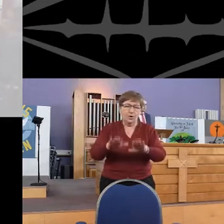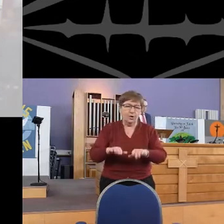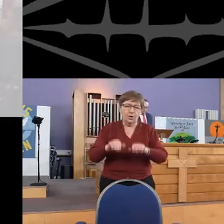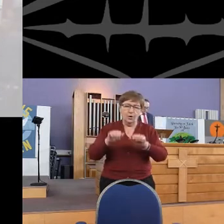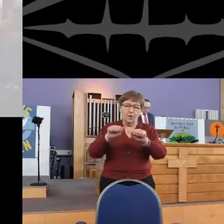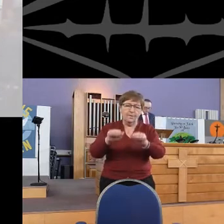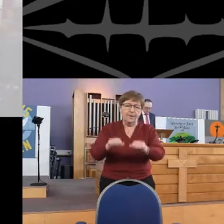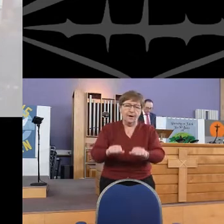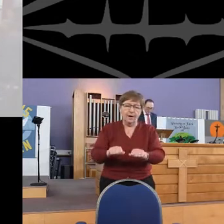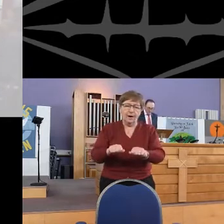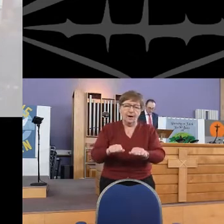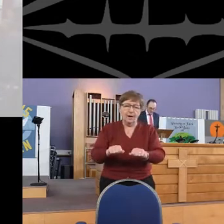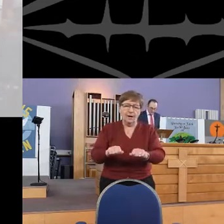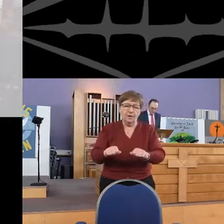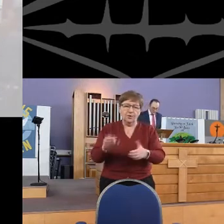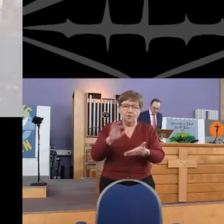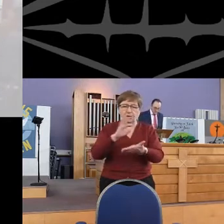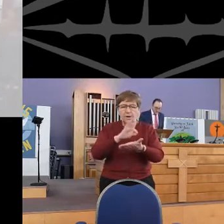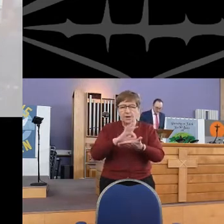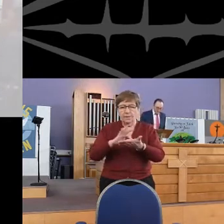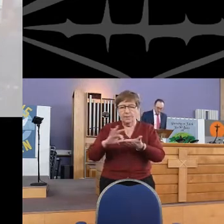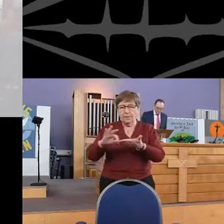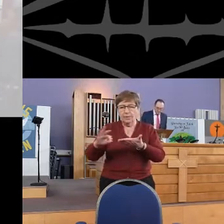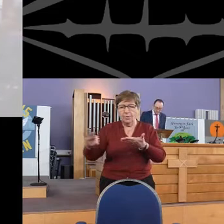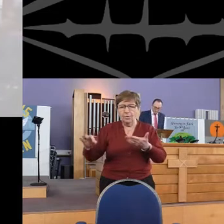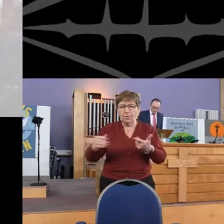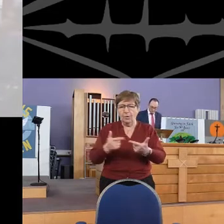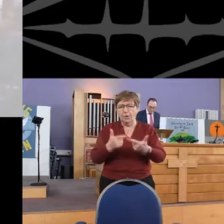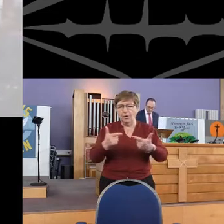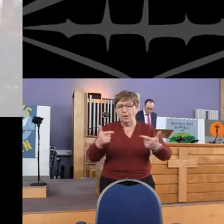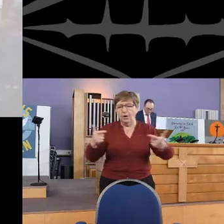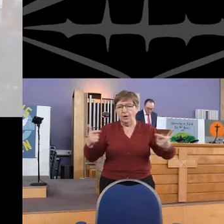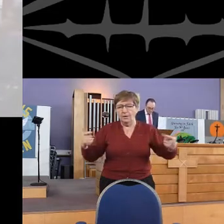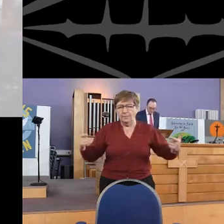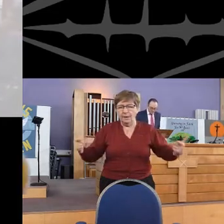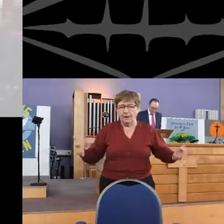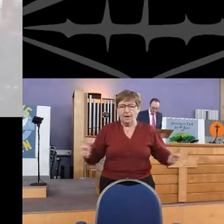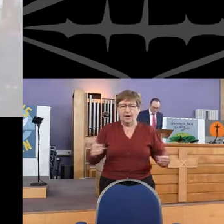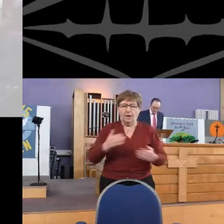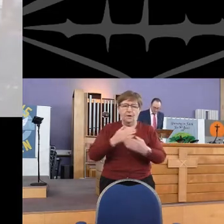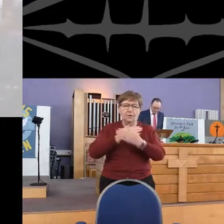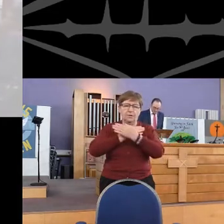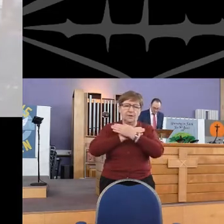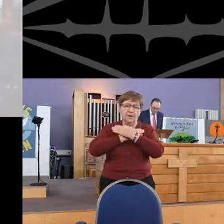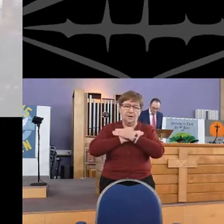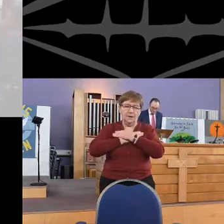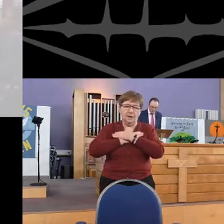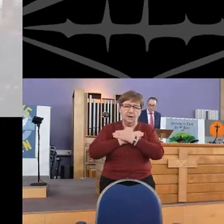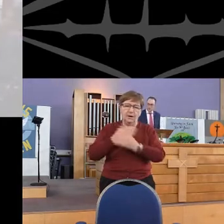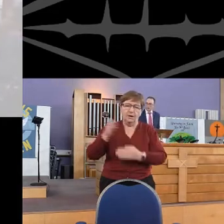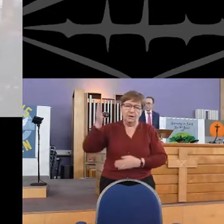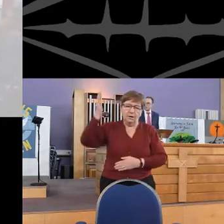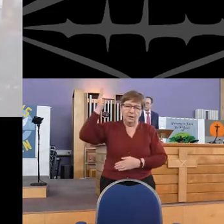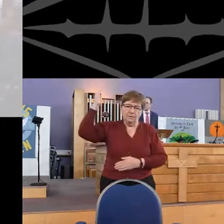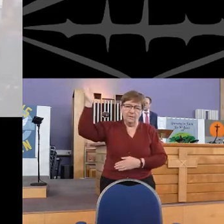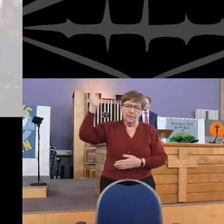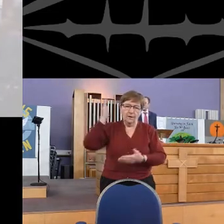all compassion, pure and powerful